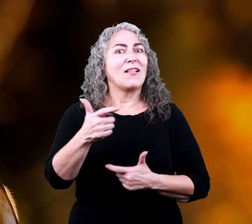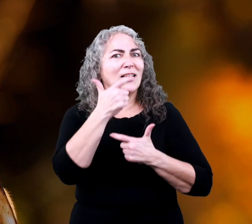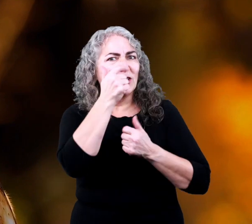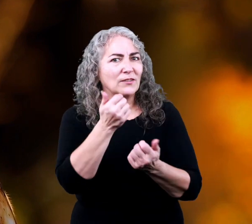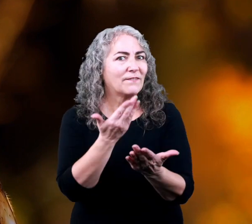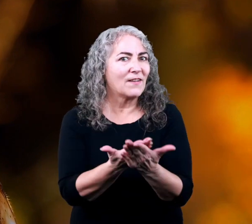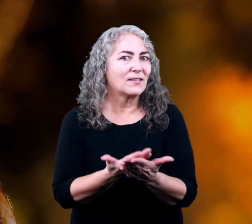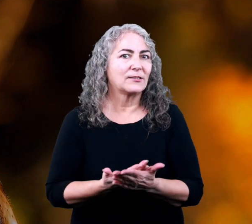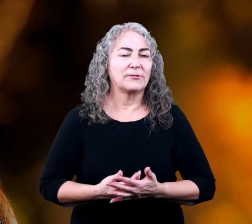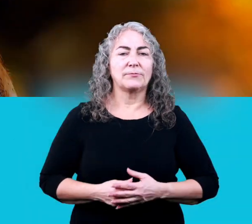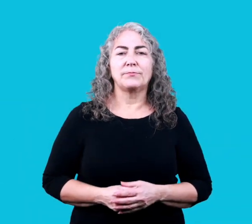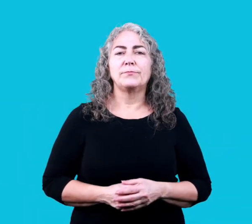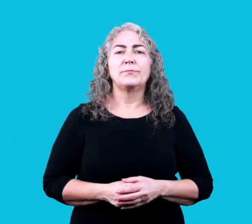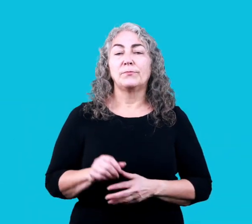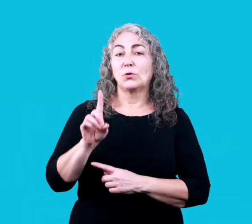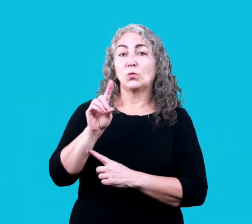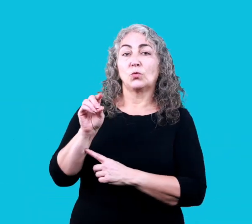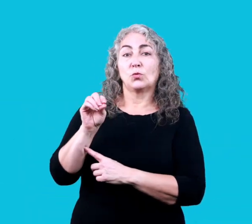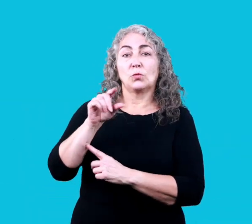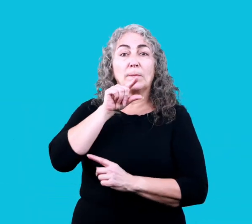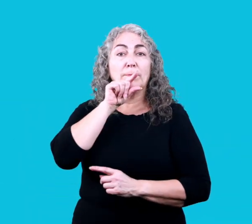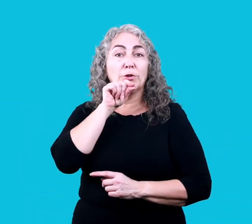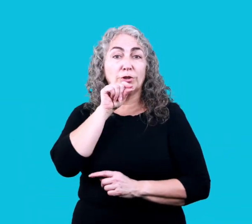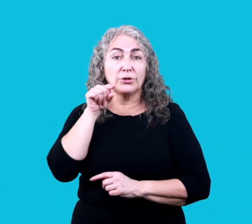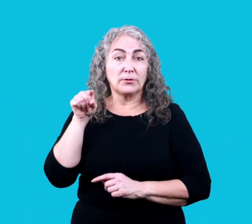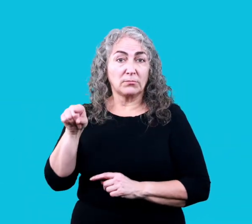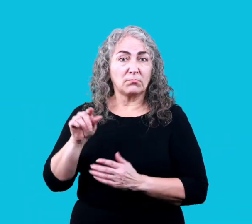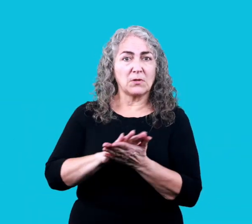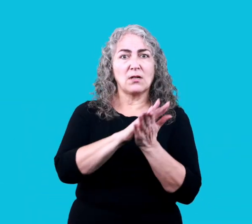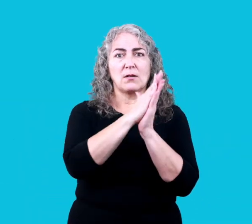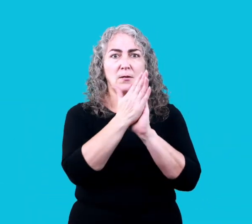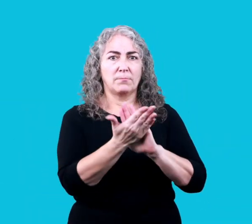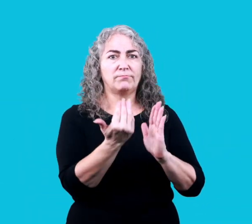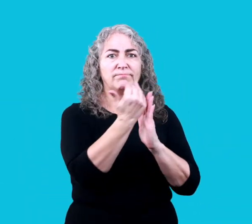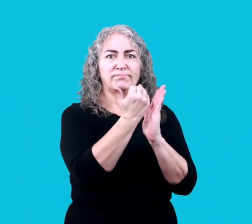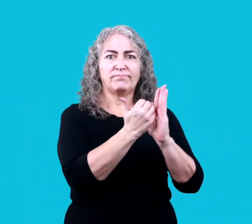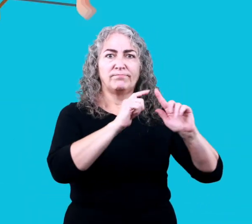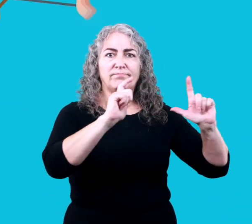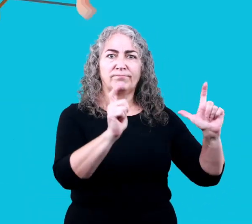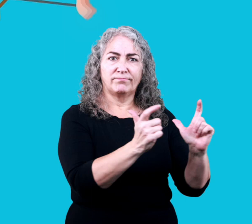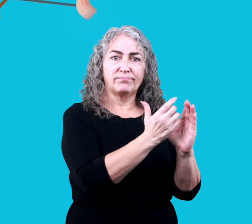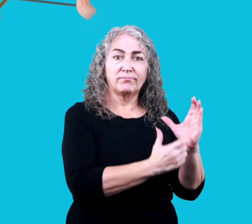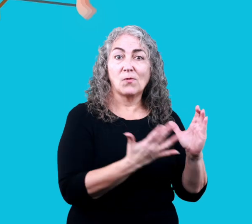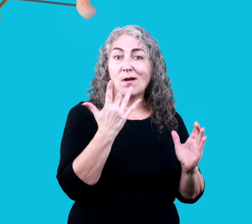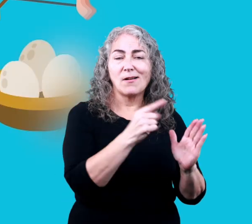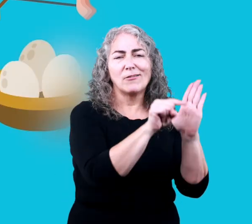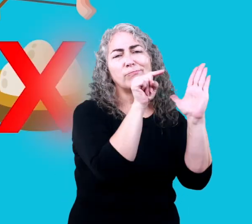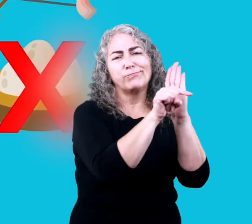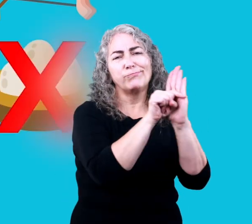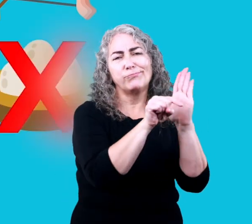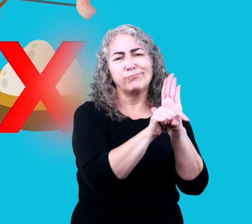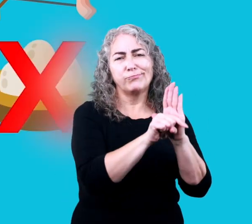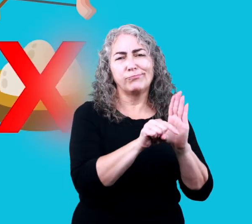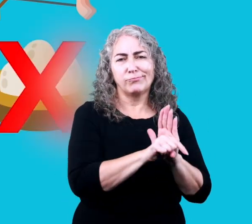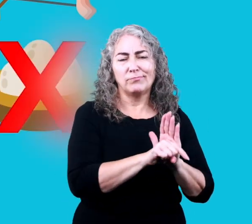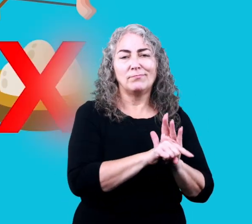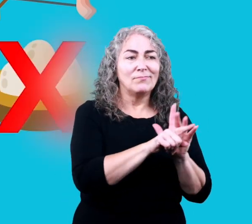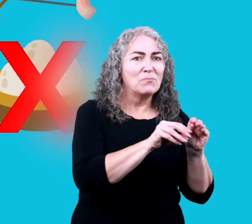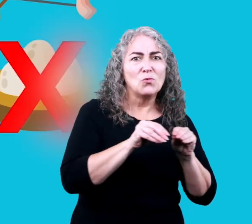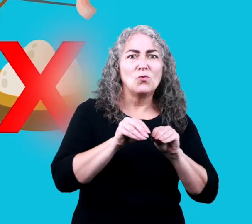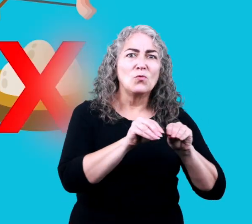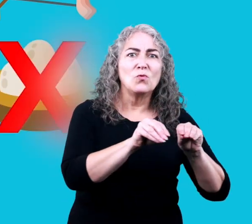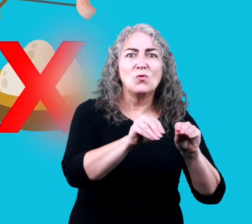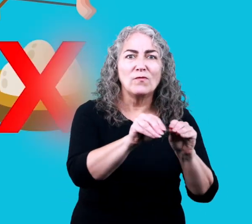is an interesting fact the dodo bird became extinct due to over hunting and because other animals